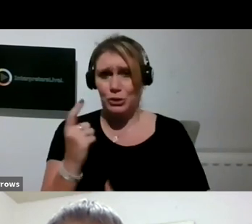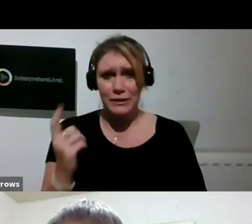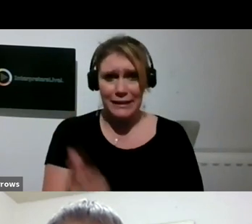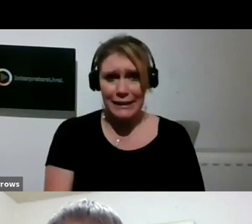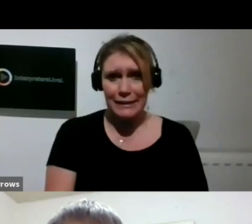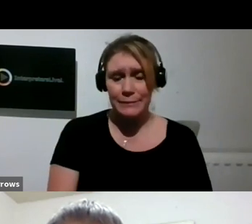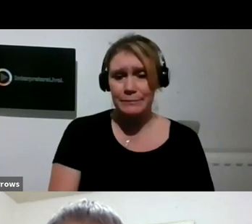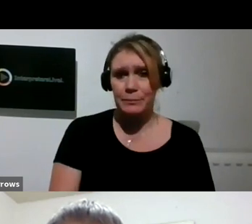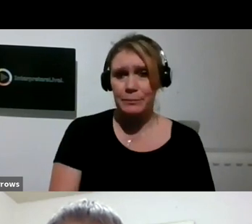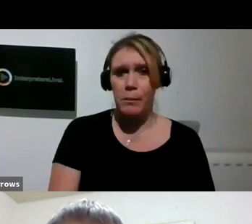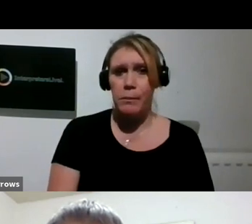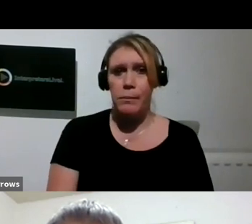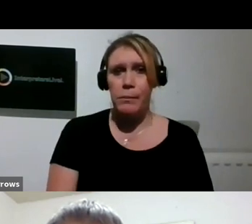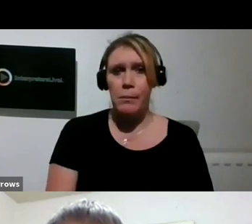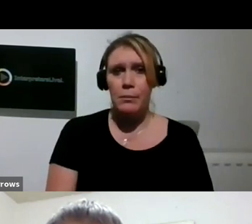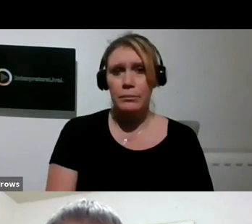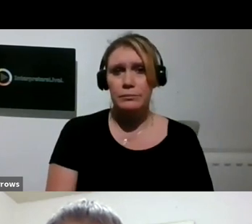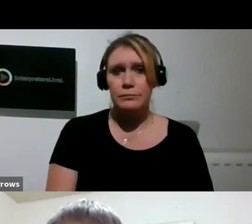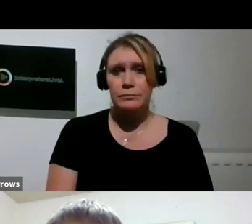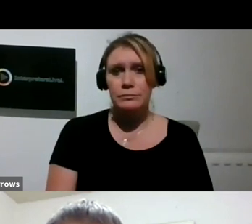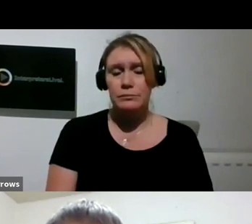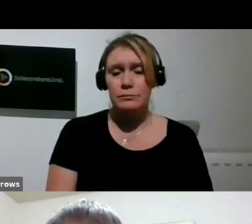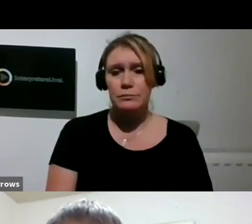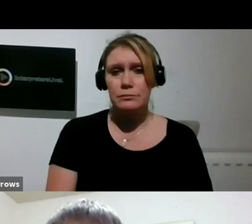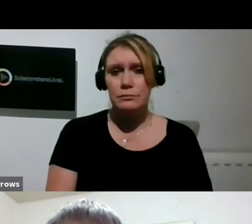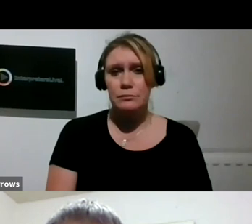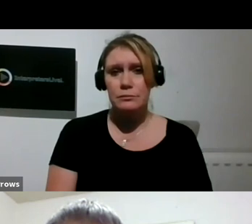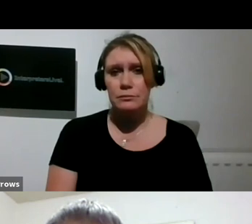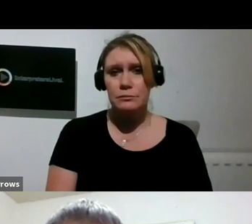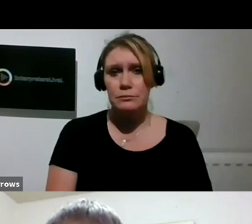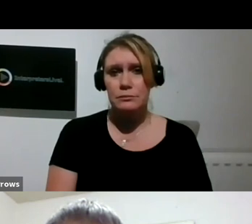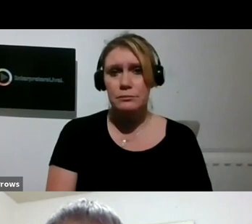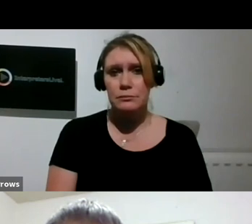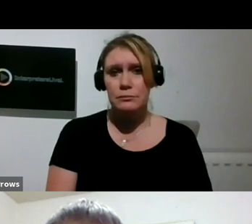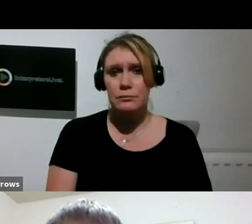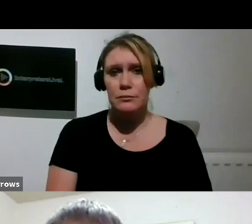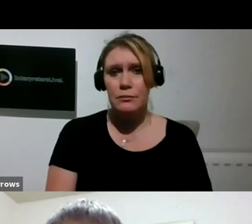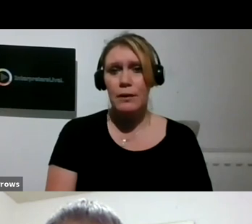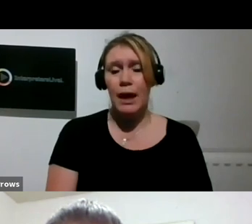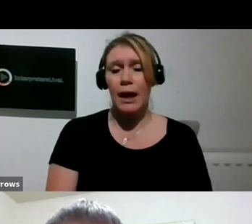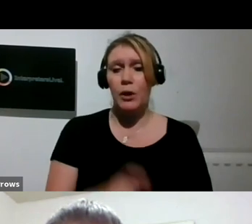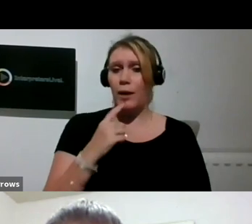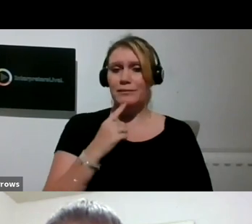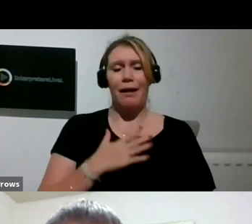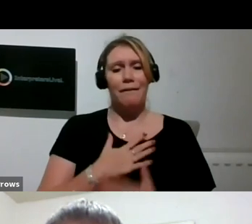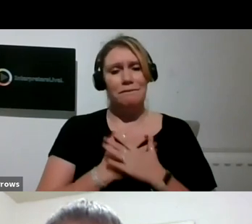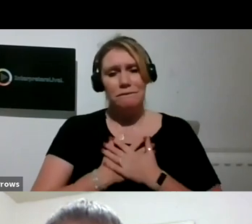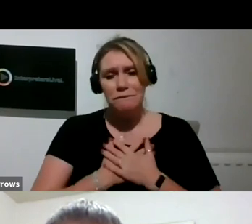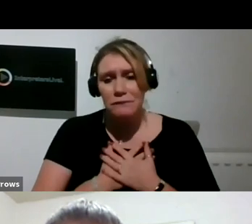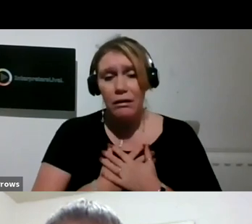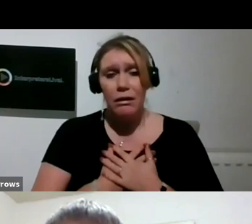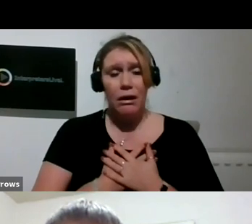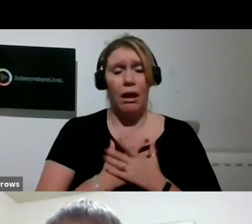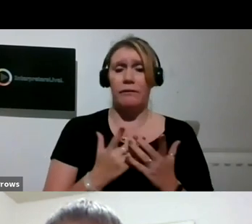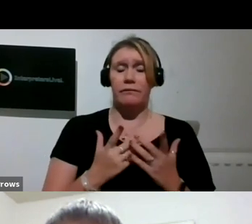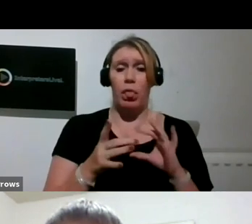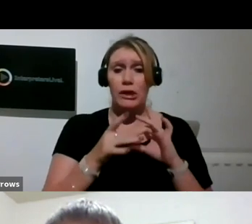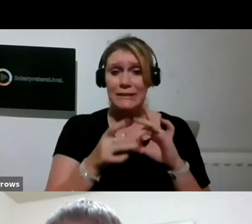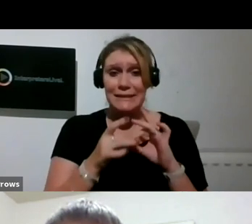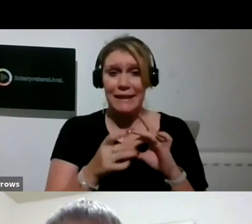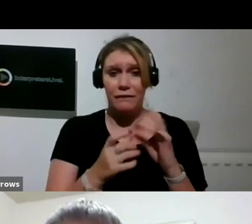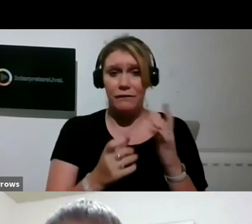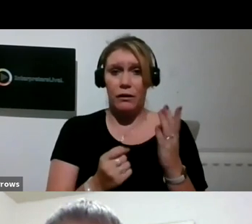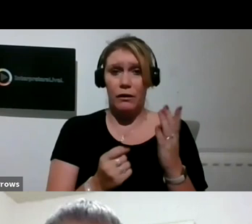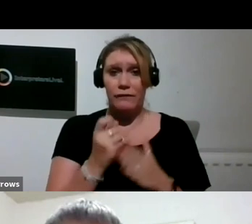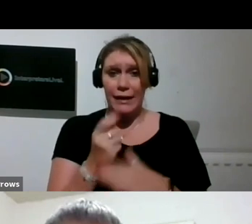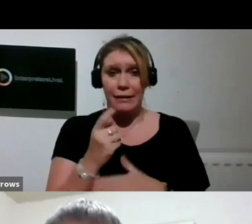And I've loved the together events that you've invited us